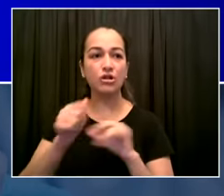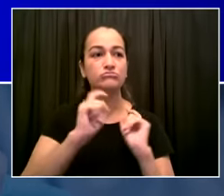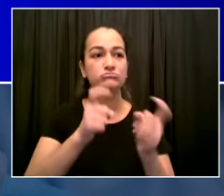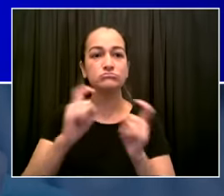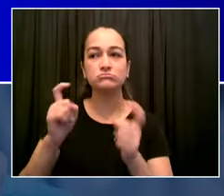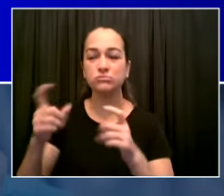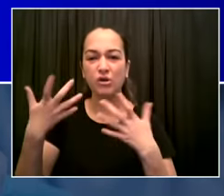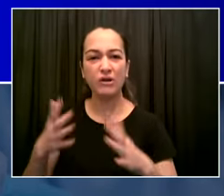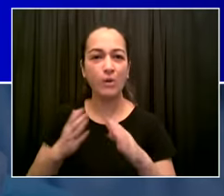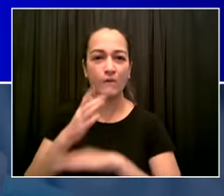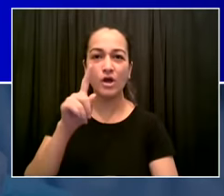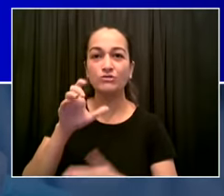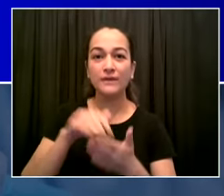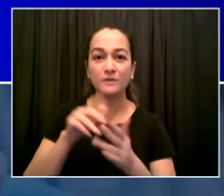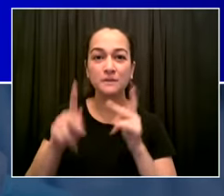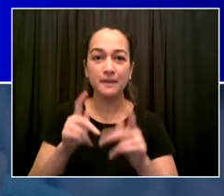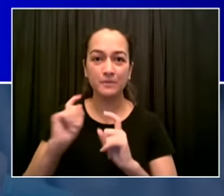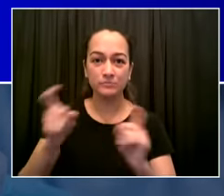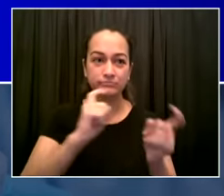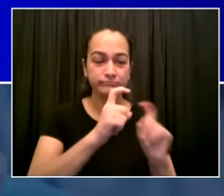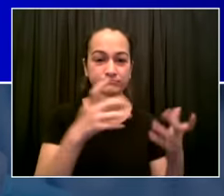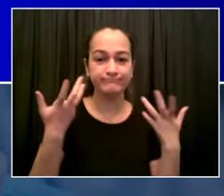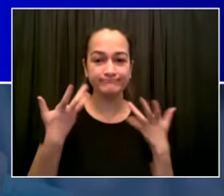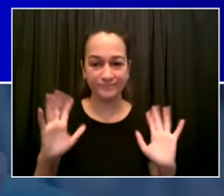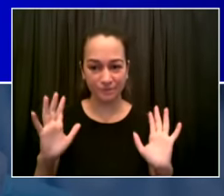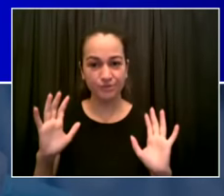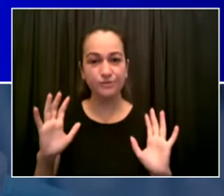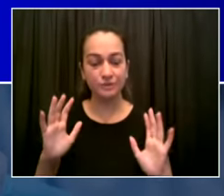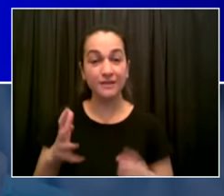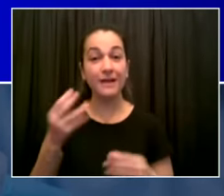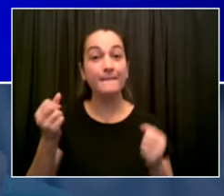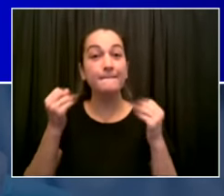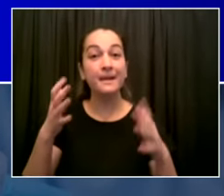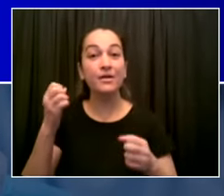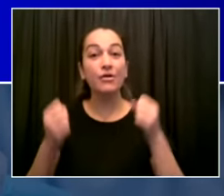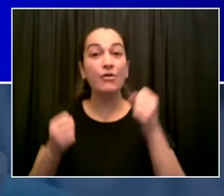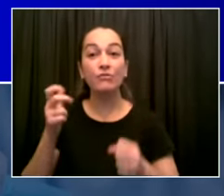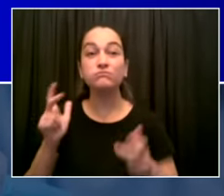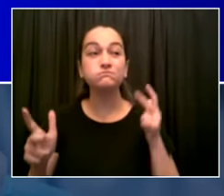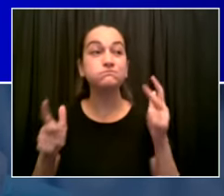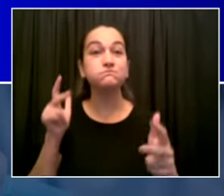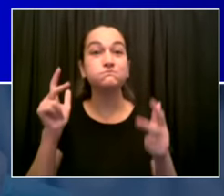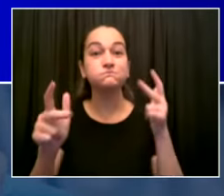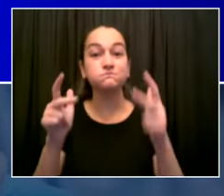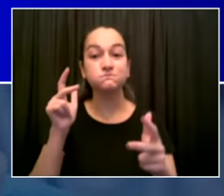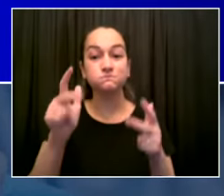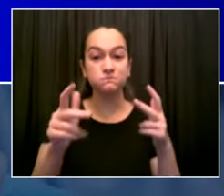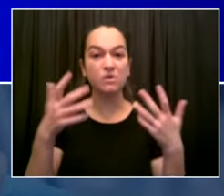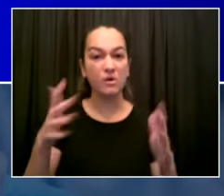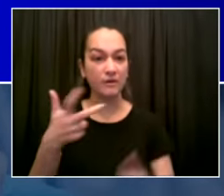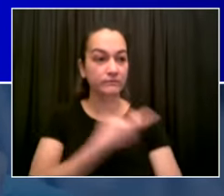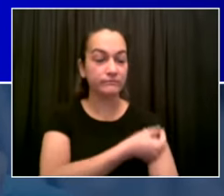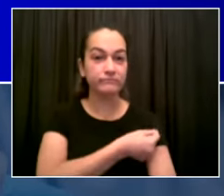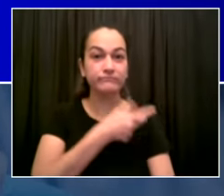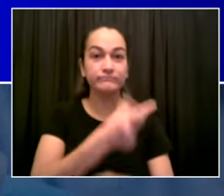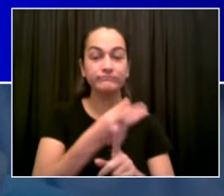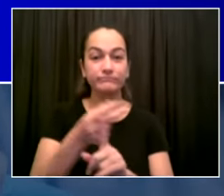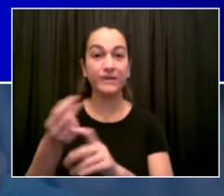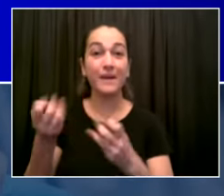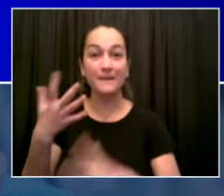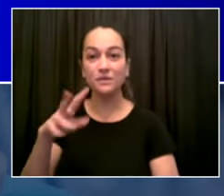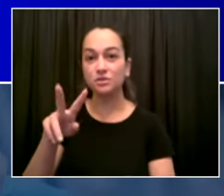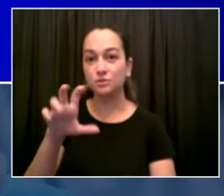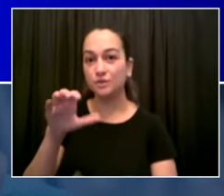a hundred thousand people have taken advantage of it more coming in every day and mobile vaccination this has been a really